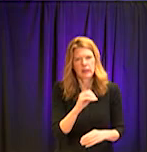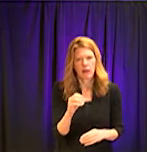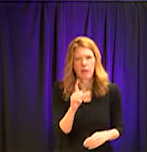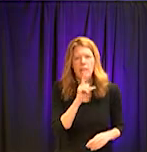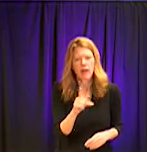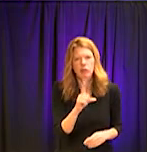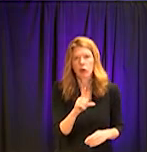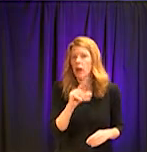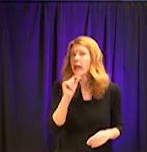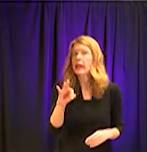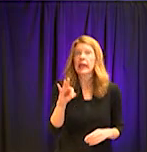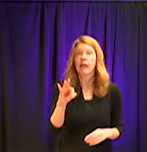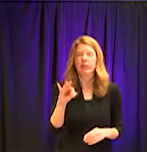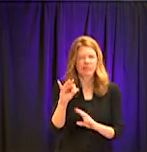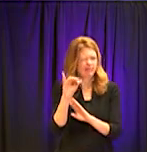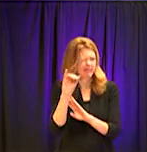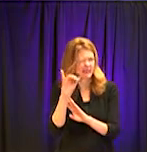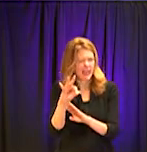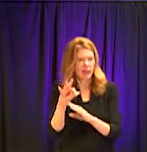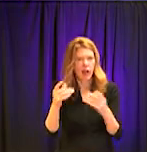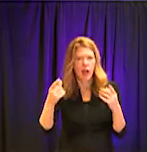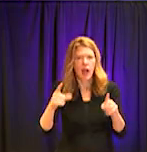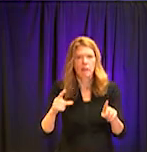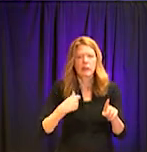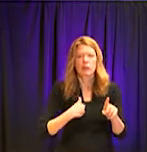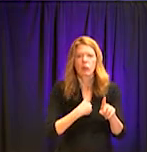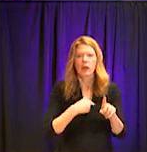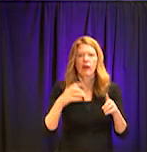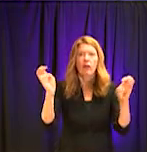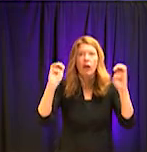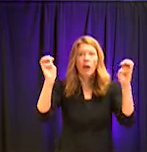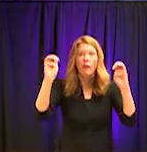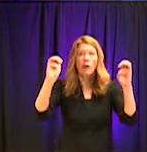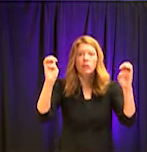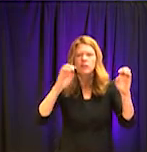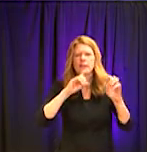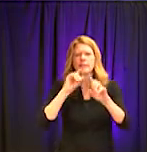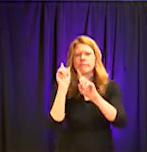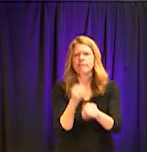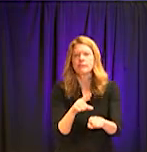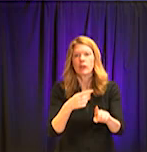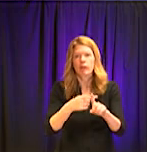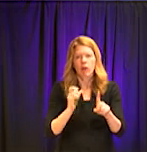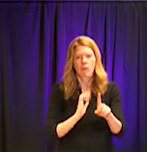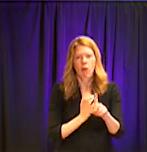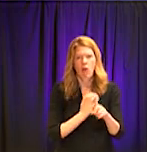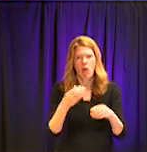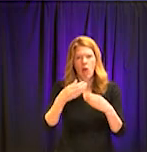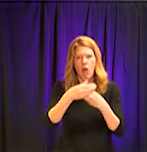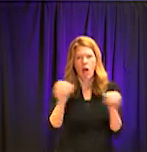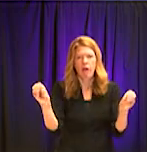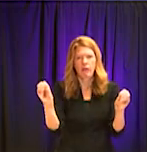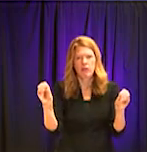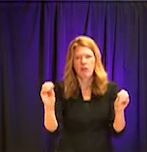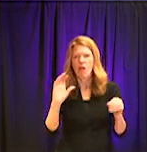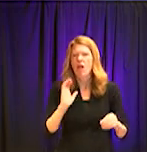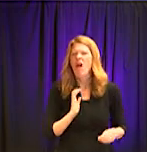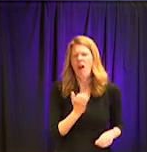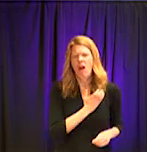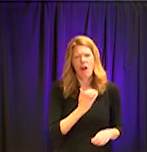an emergency declaration is issued by my office, the CEO's office, our employees, frontline